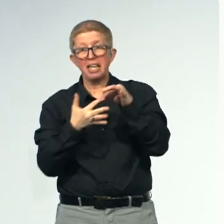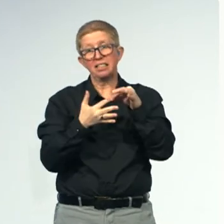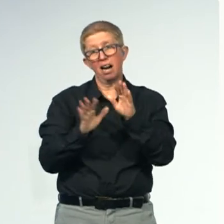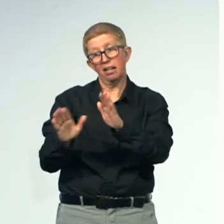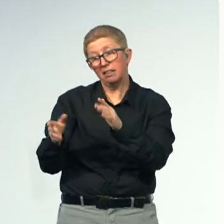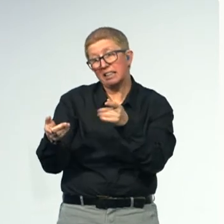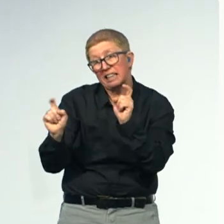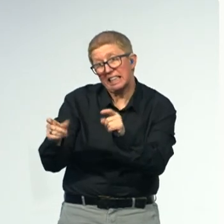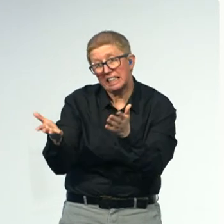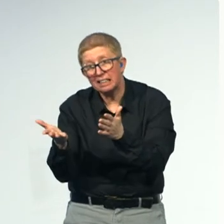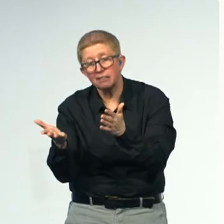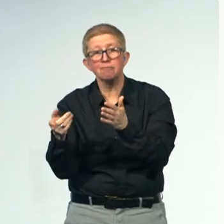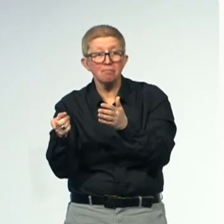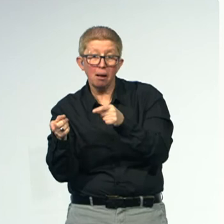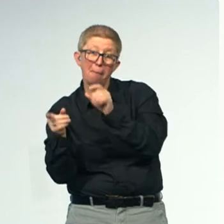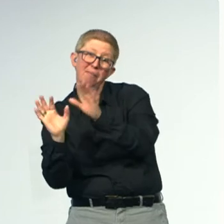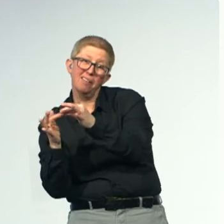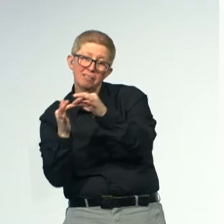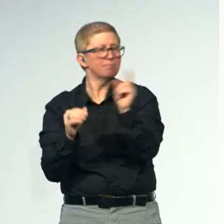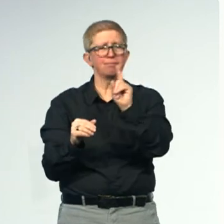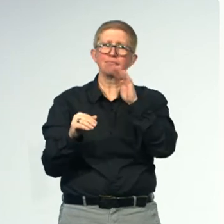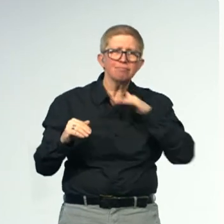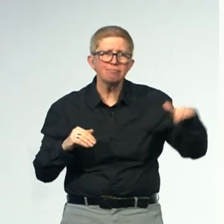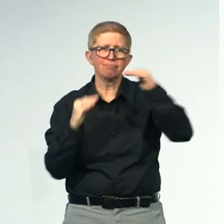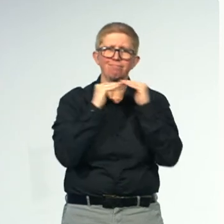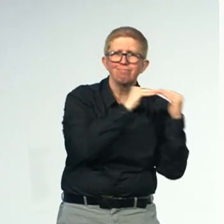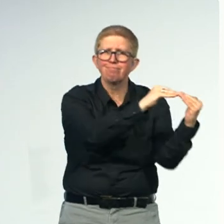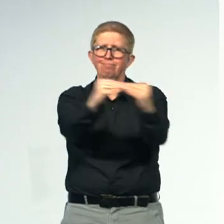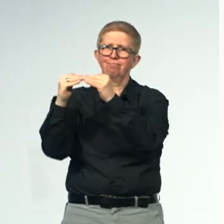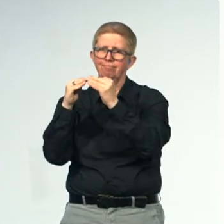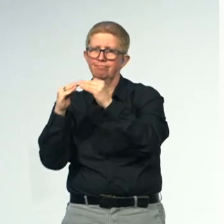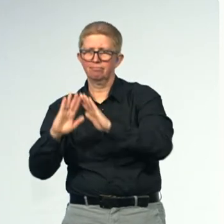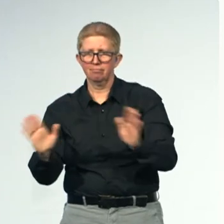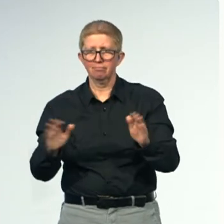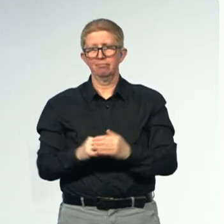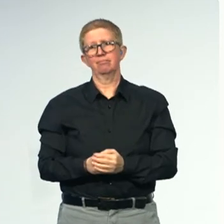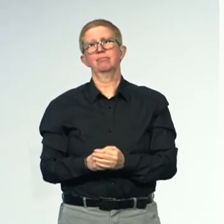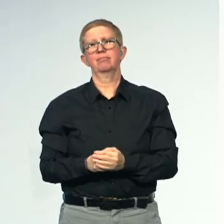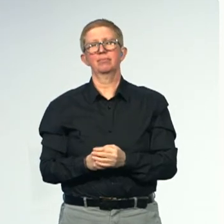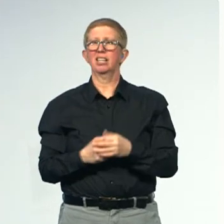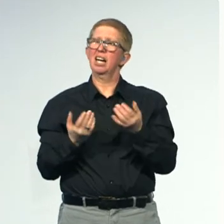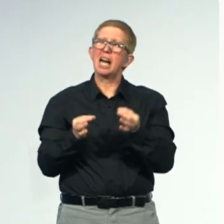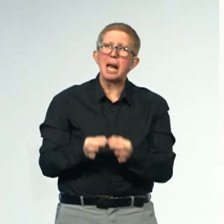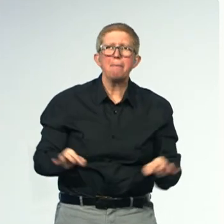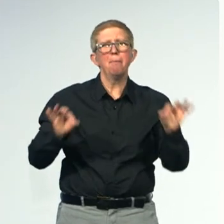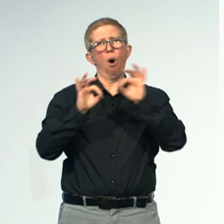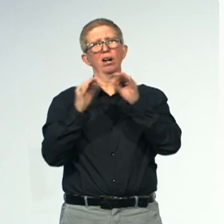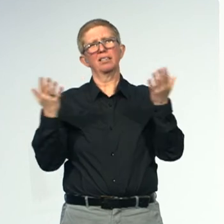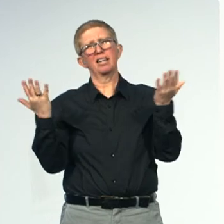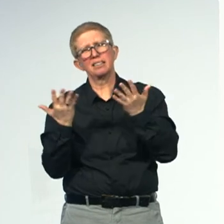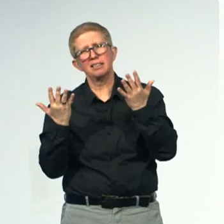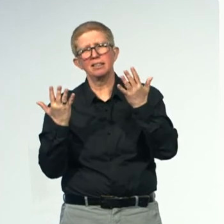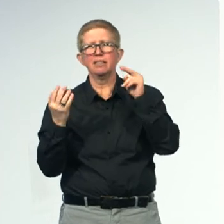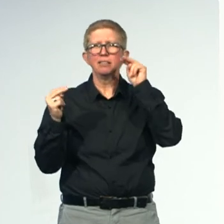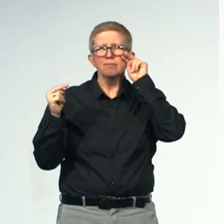is extremely important. Maybe more important than most things. Because it's about changing a whole perspective.